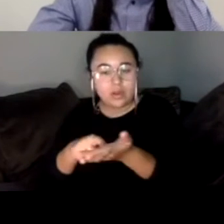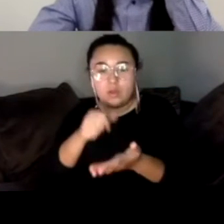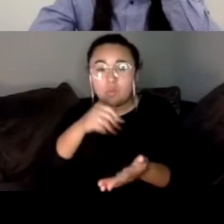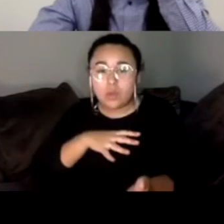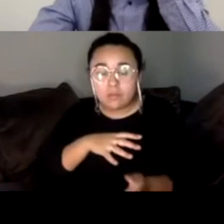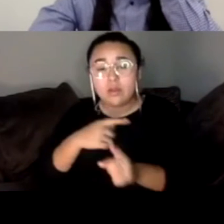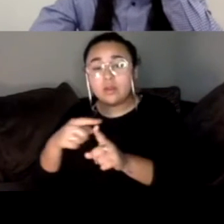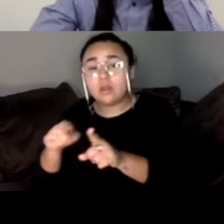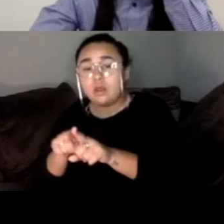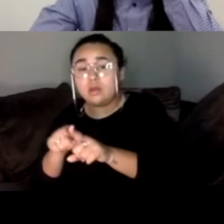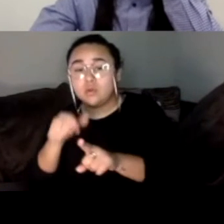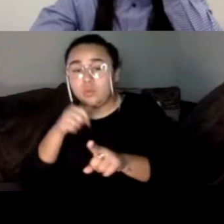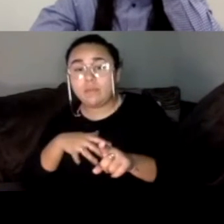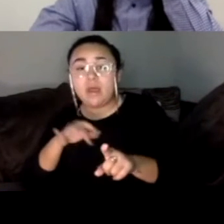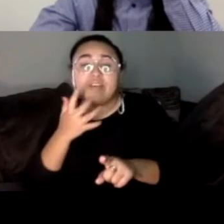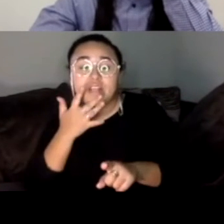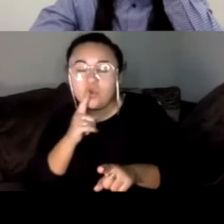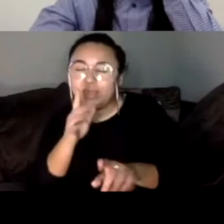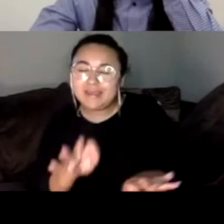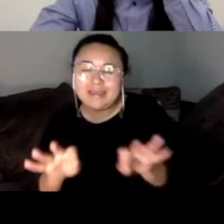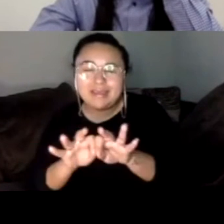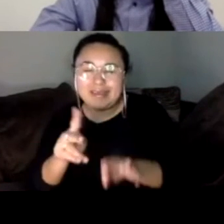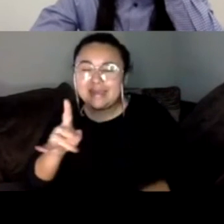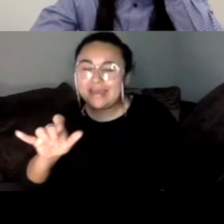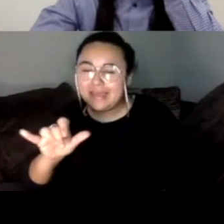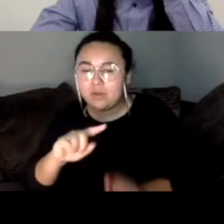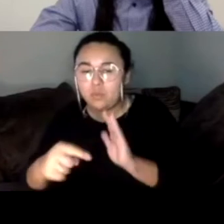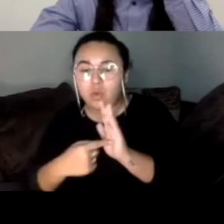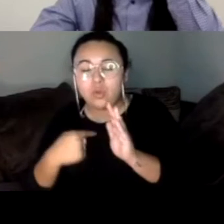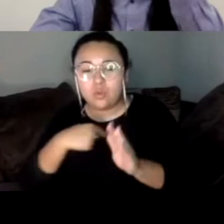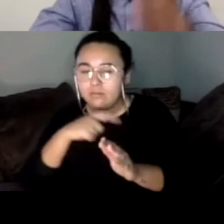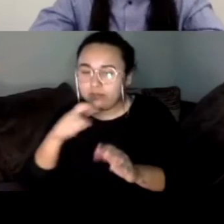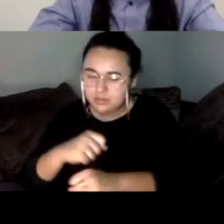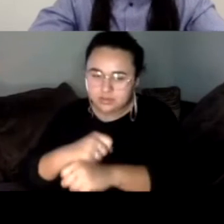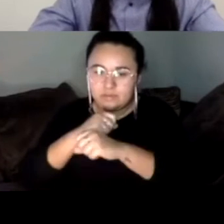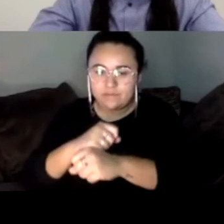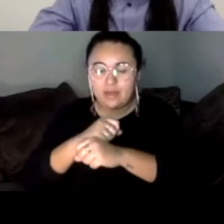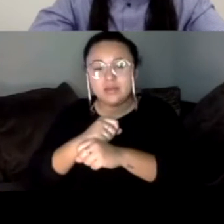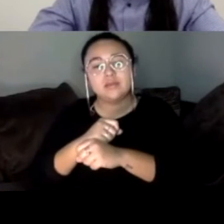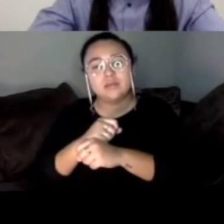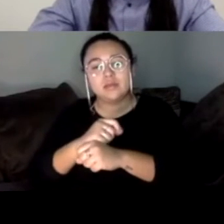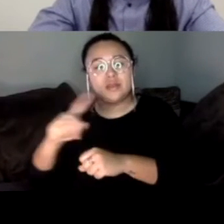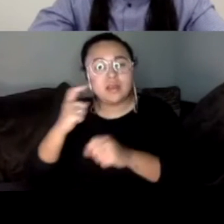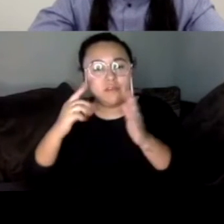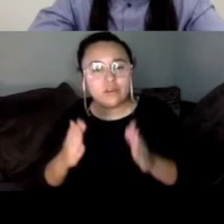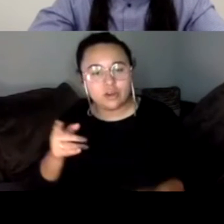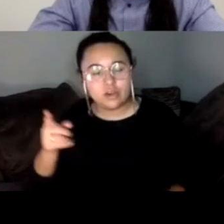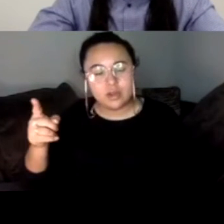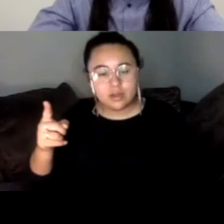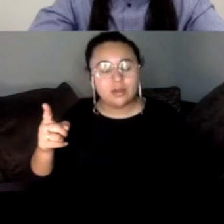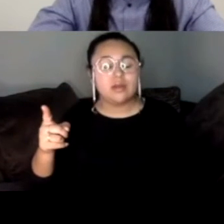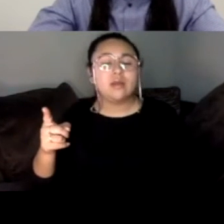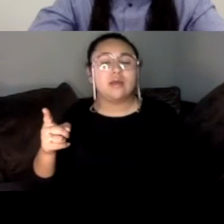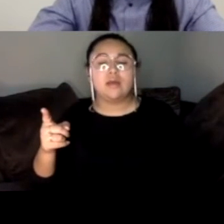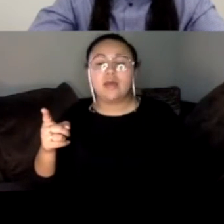of color are going to play a key role and we needed to defend, um, uh, uh, the governor and make sure that